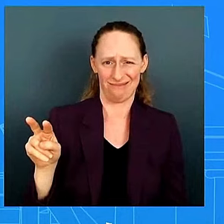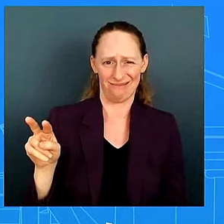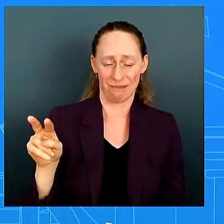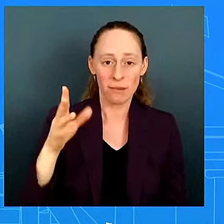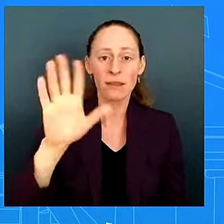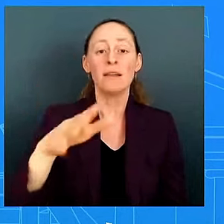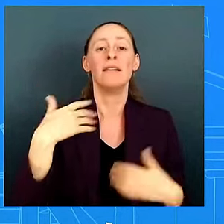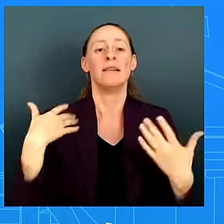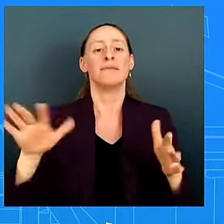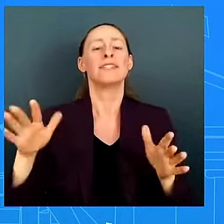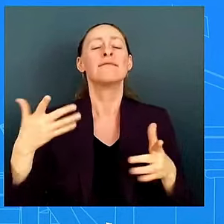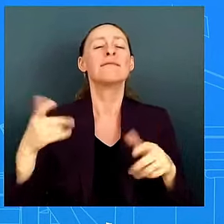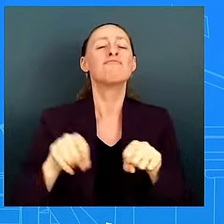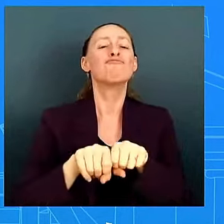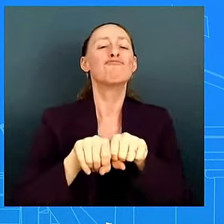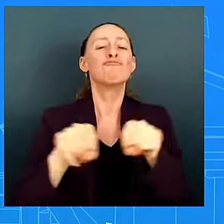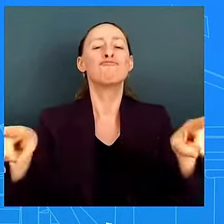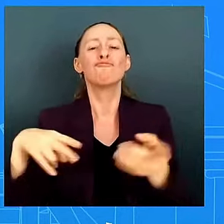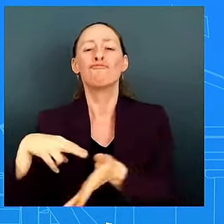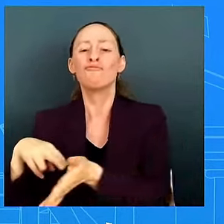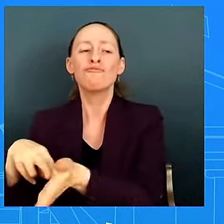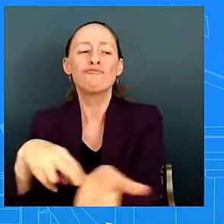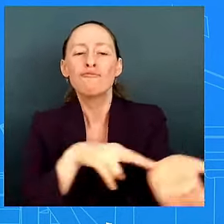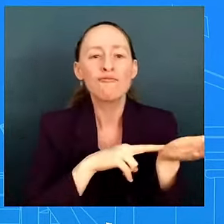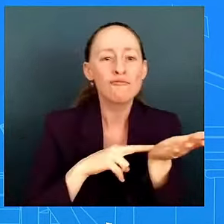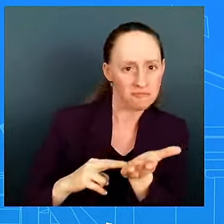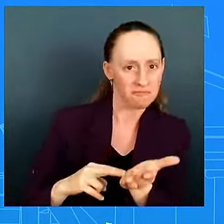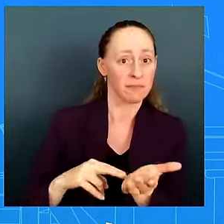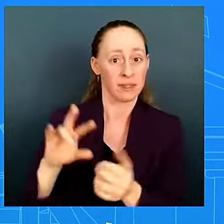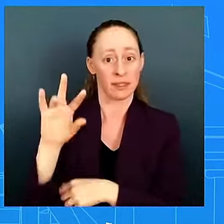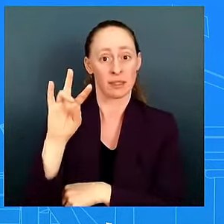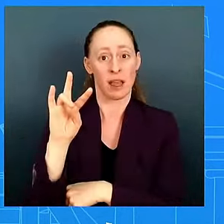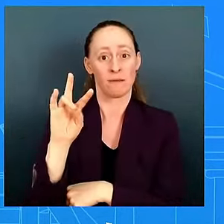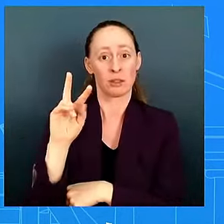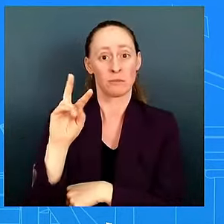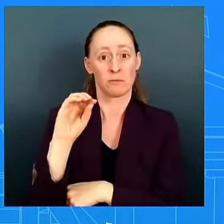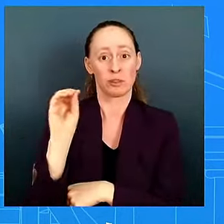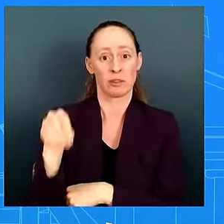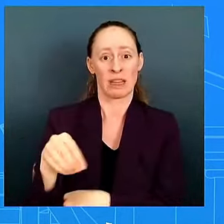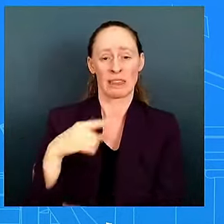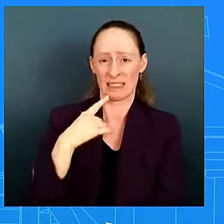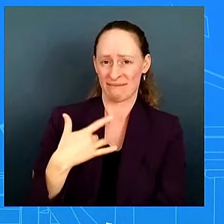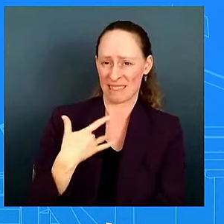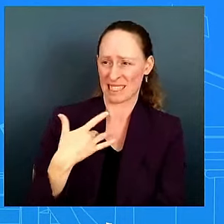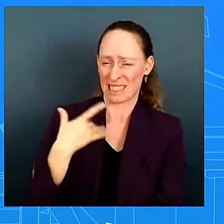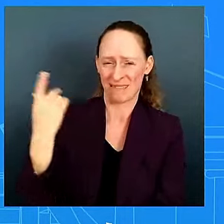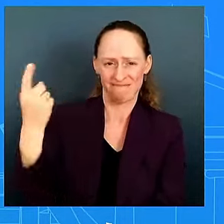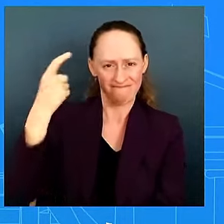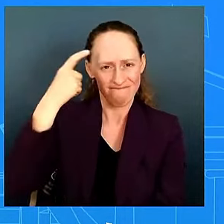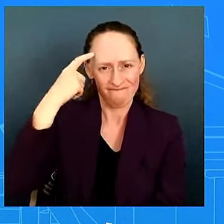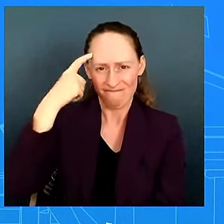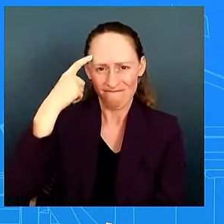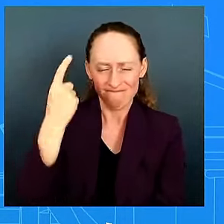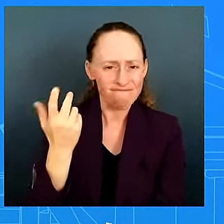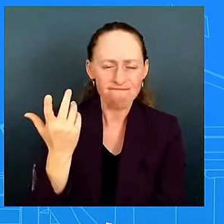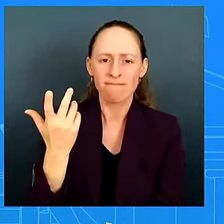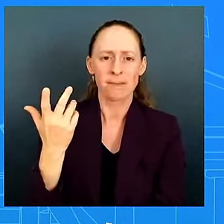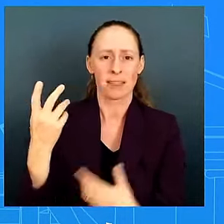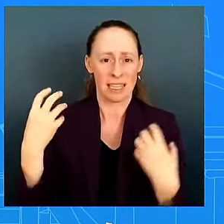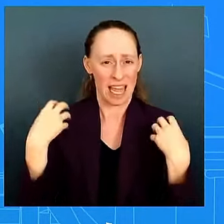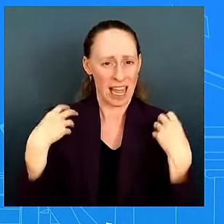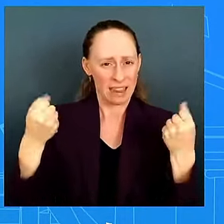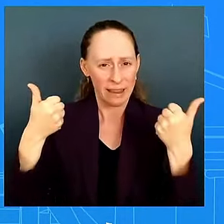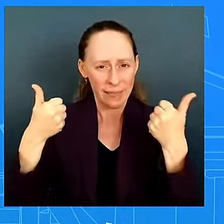not have the mental and cognitive health to serve as president so are you saying uh that the majority of americans are misguided